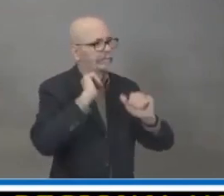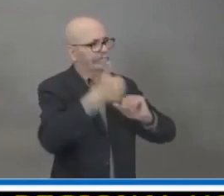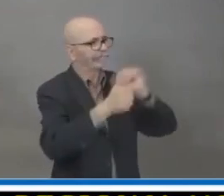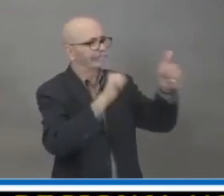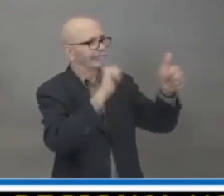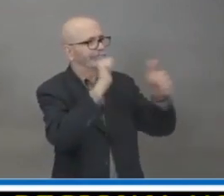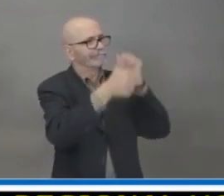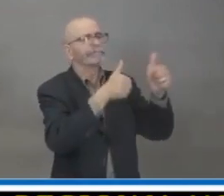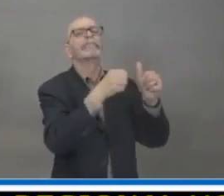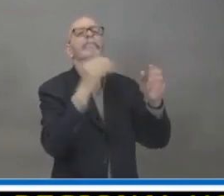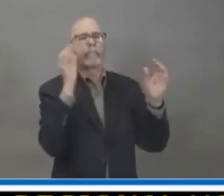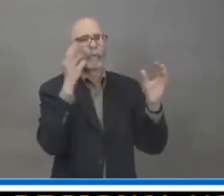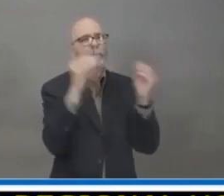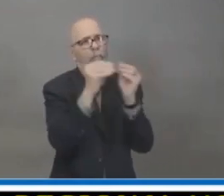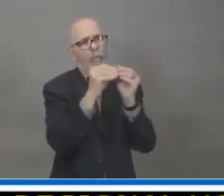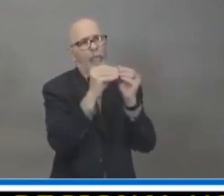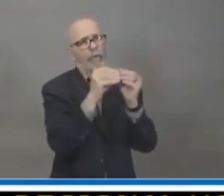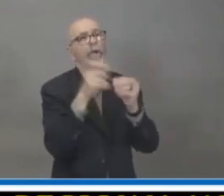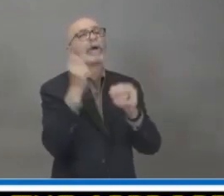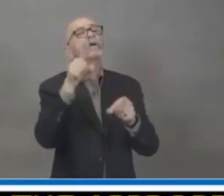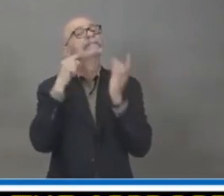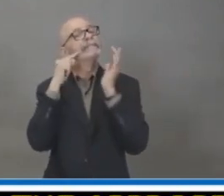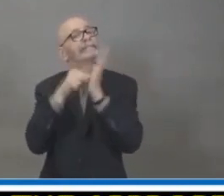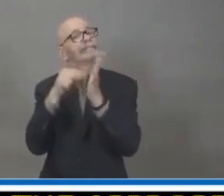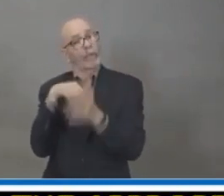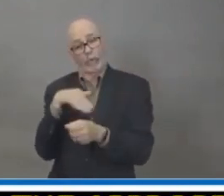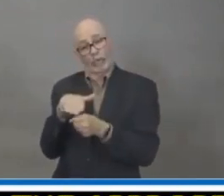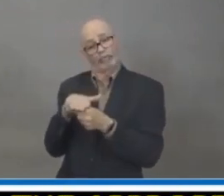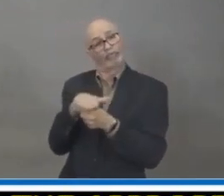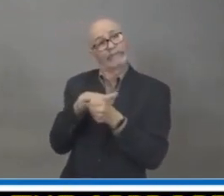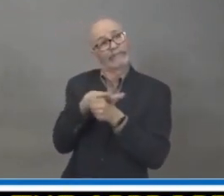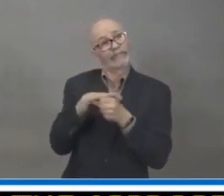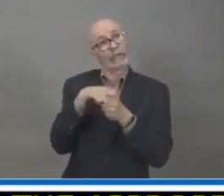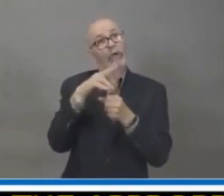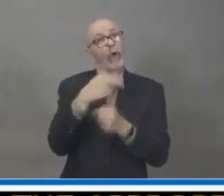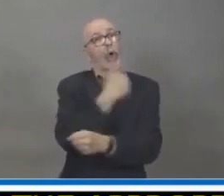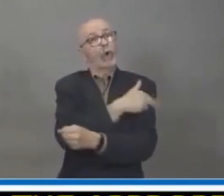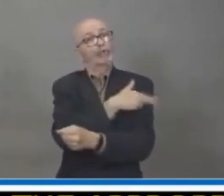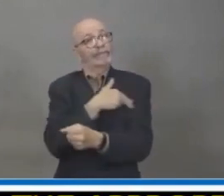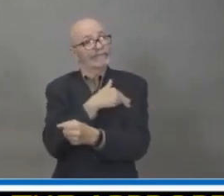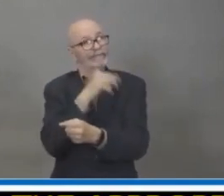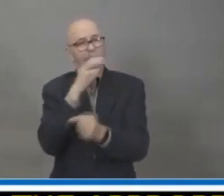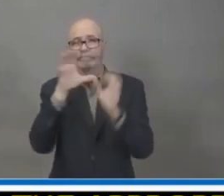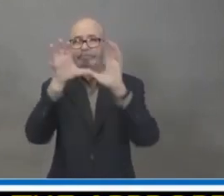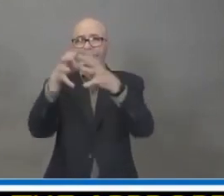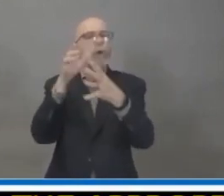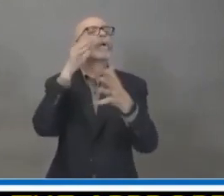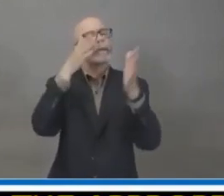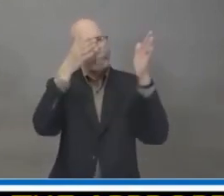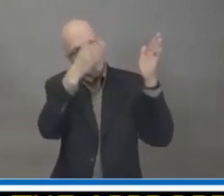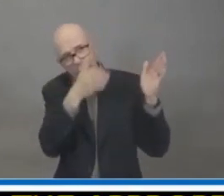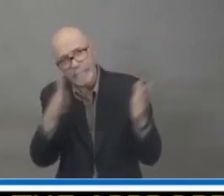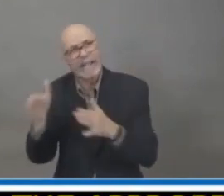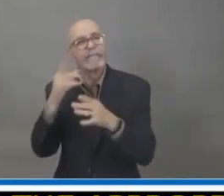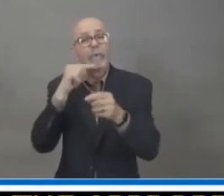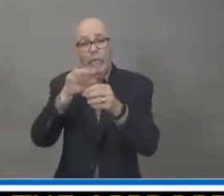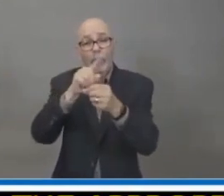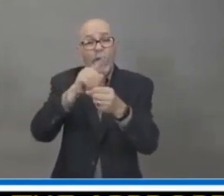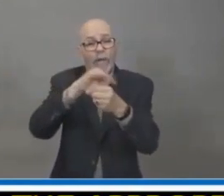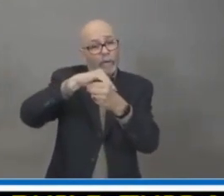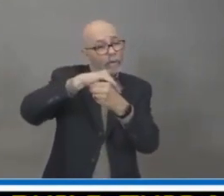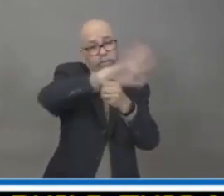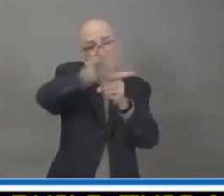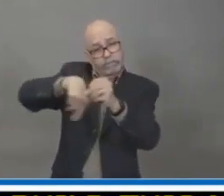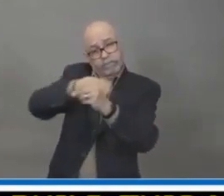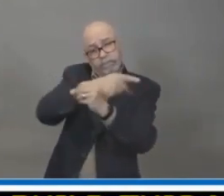are part of the whole NSHA organization and they're planning from a provincial perspective. Paula, do you have a